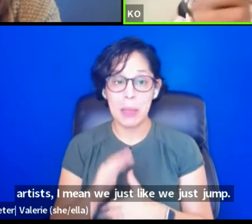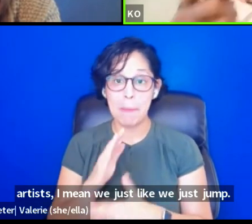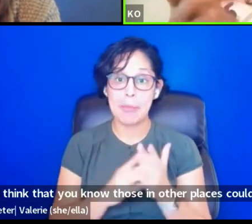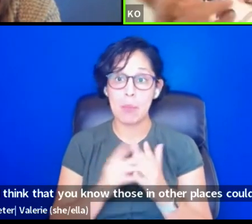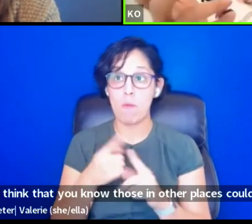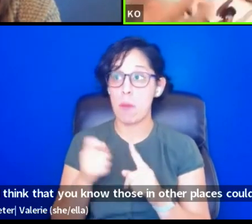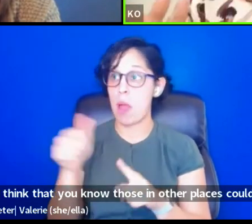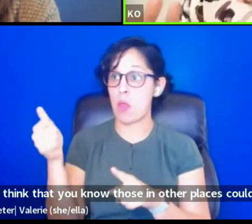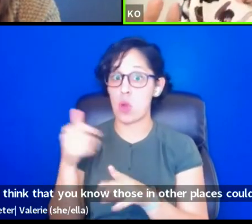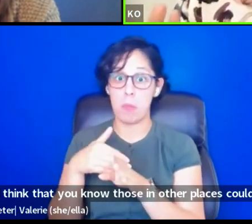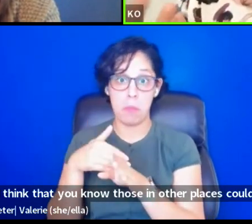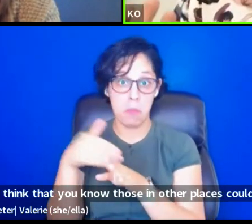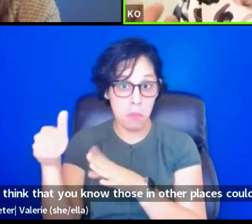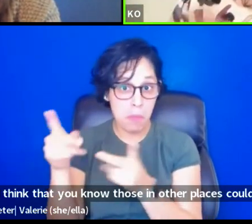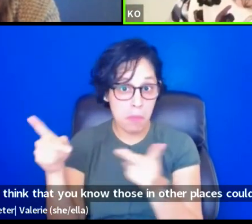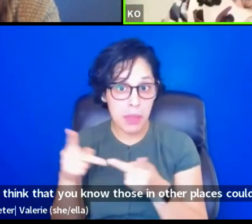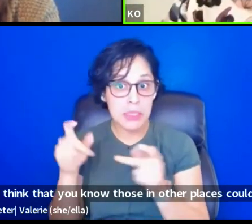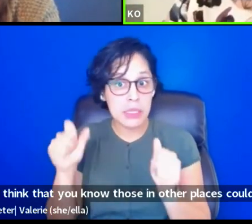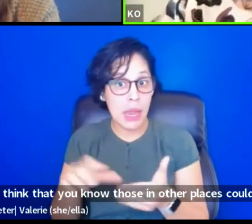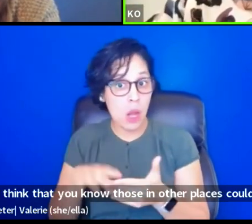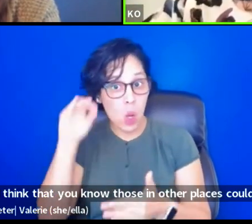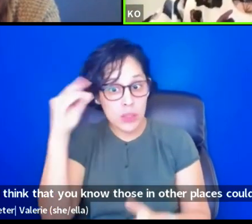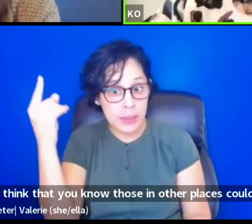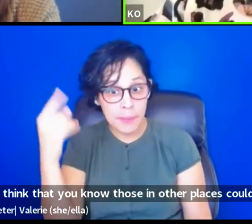could actually take a page from that book.